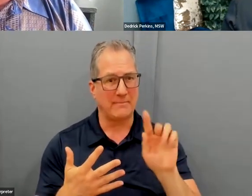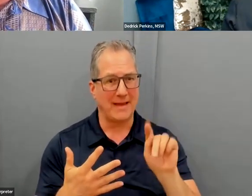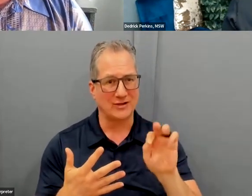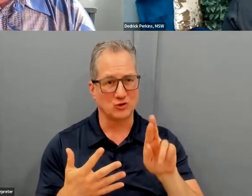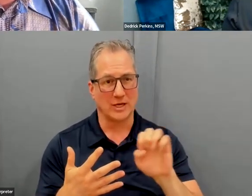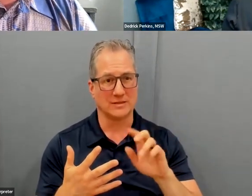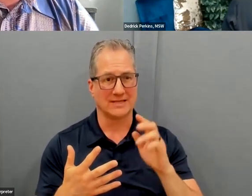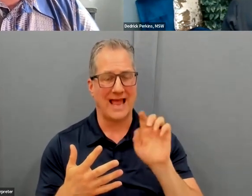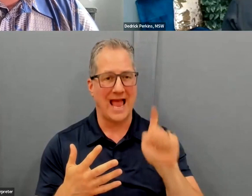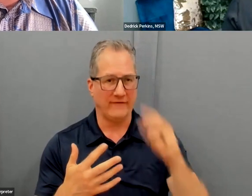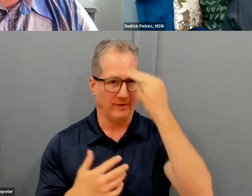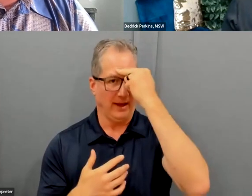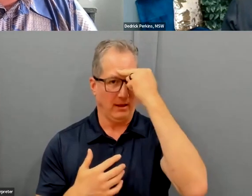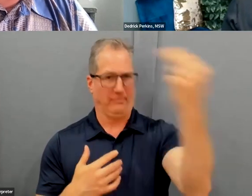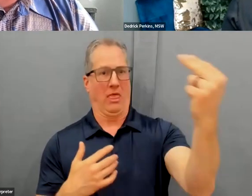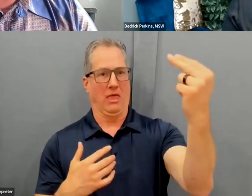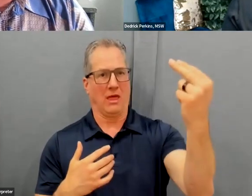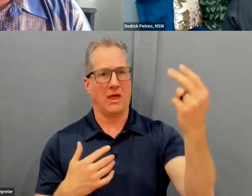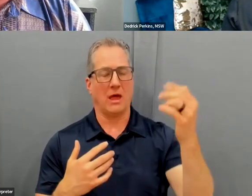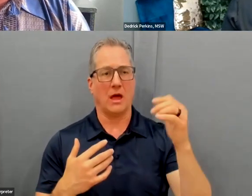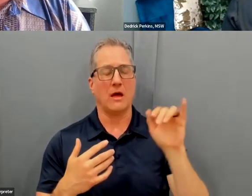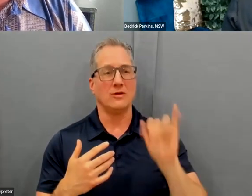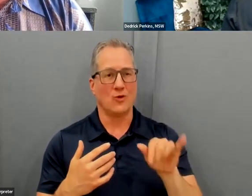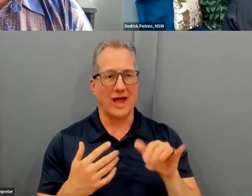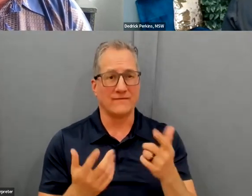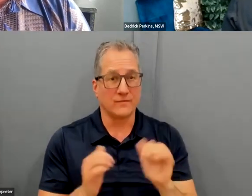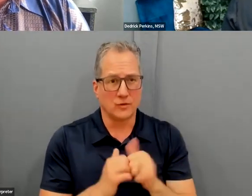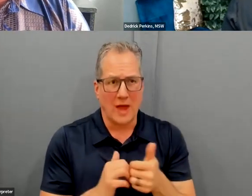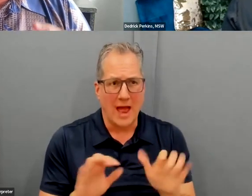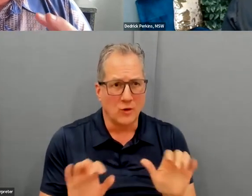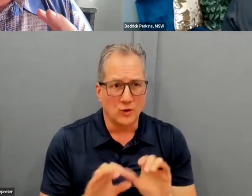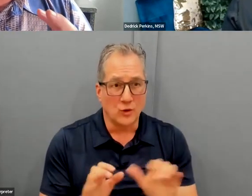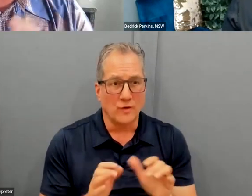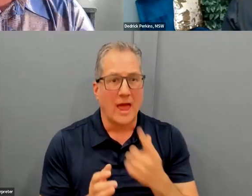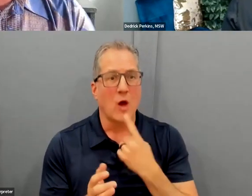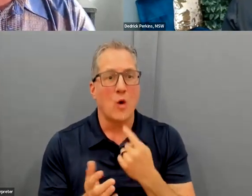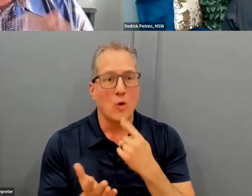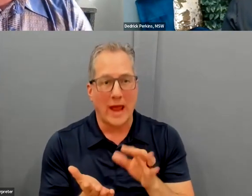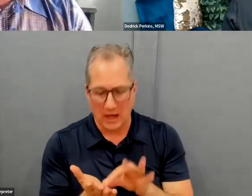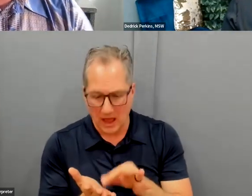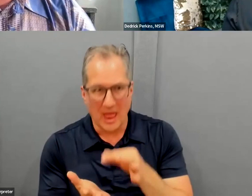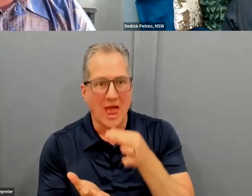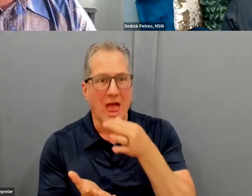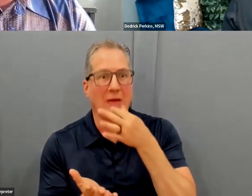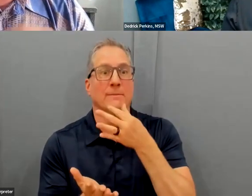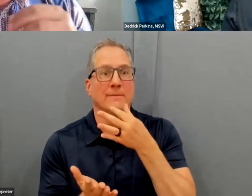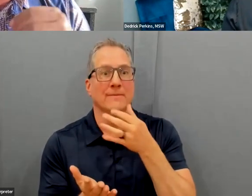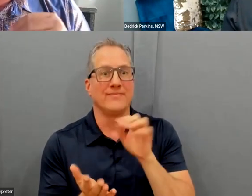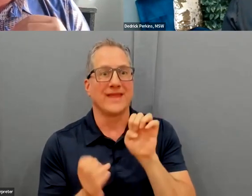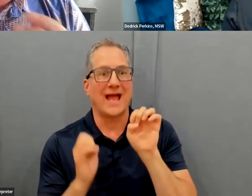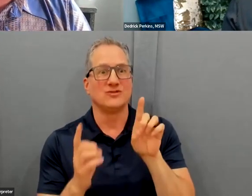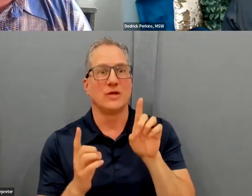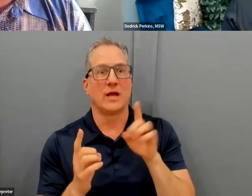Mm-hmm. And the only way you can get unplugged, you got to take the red pill.-hmm. Yeah. Well, it's called education. By